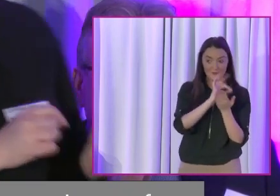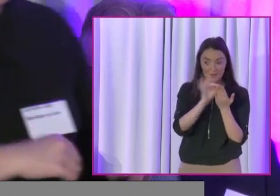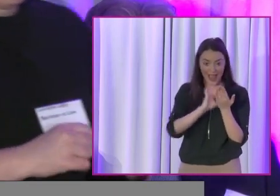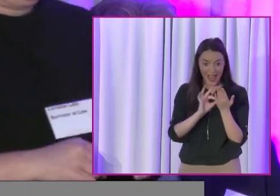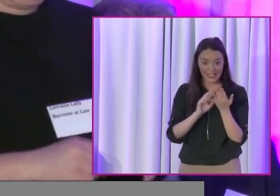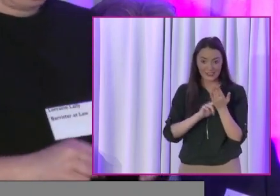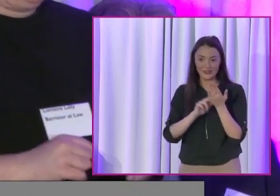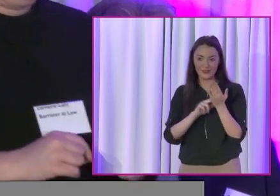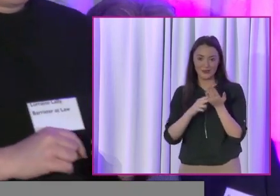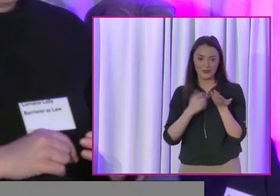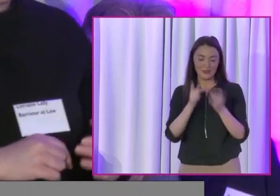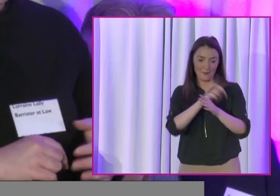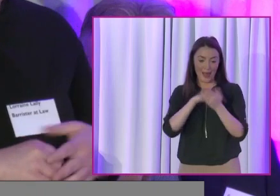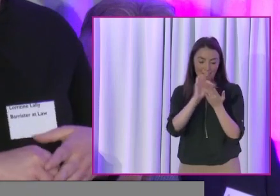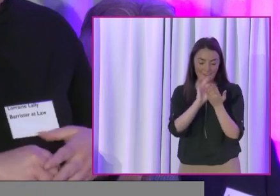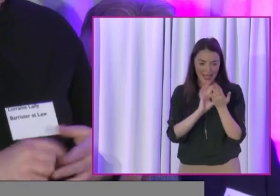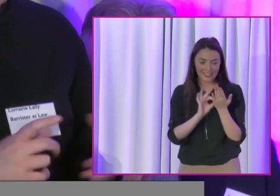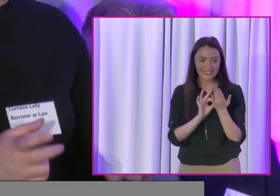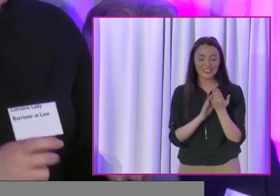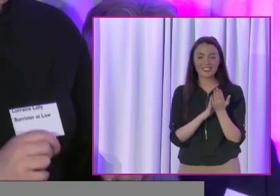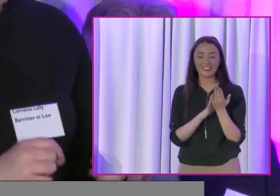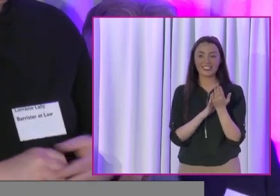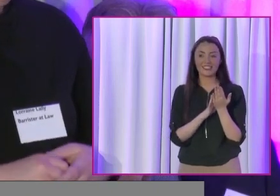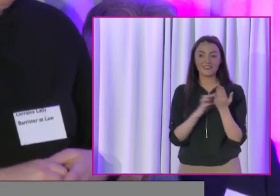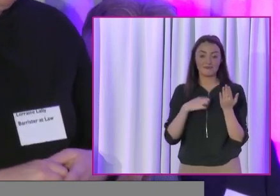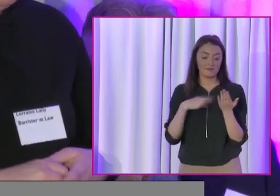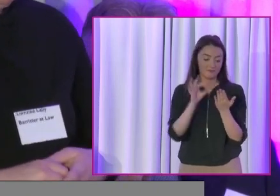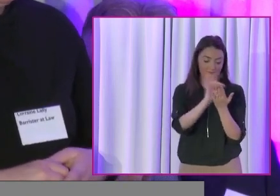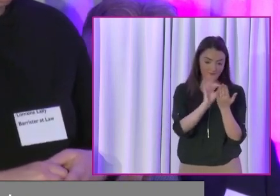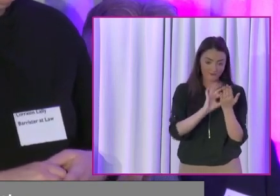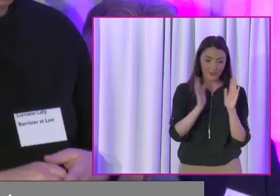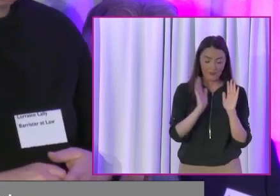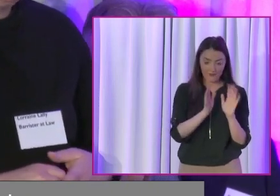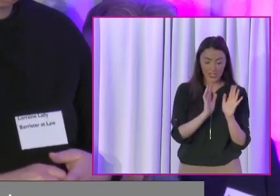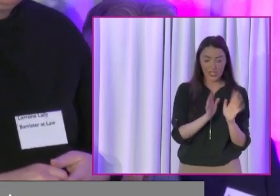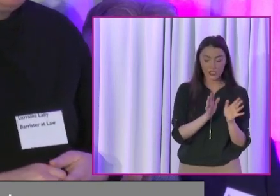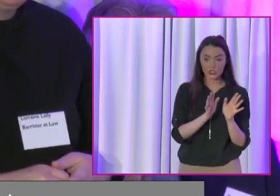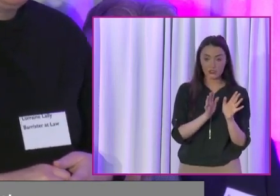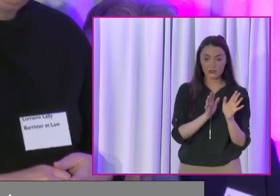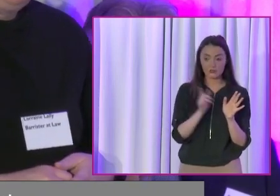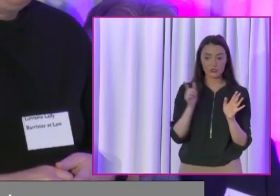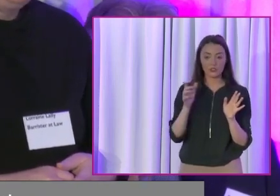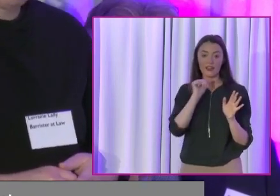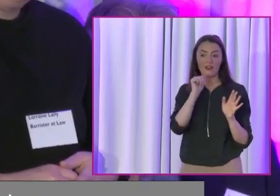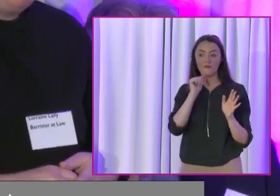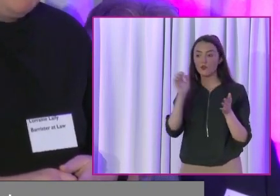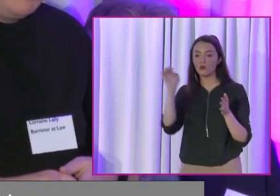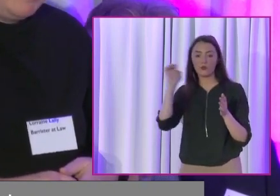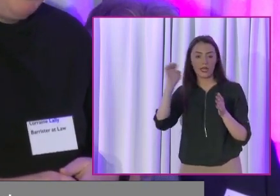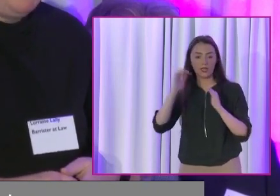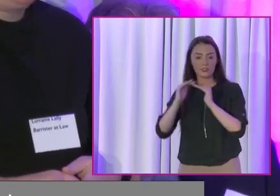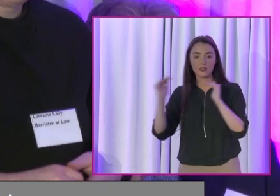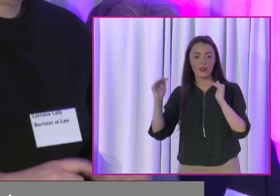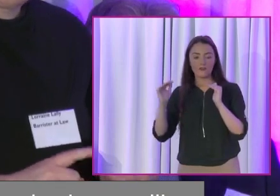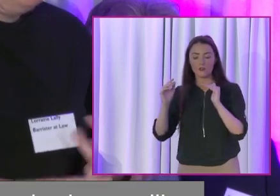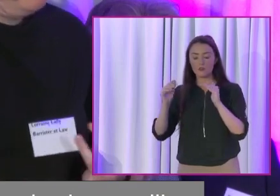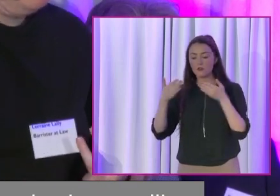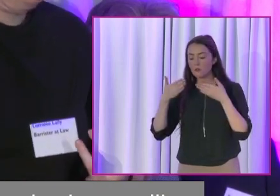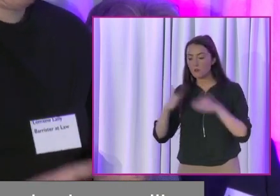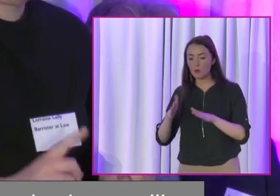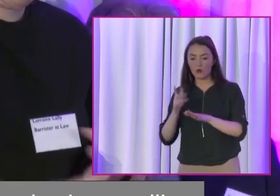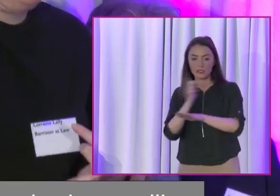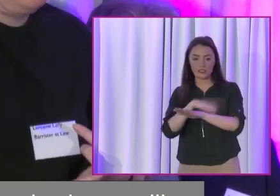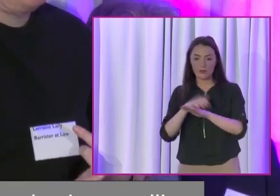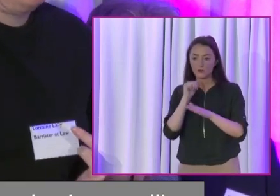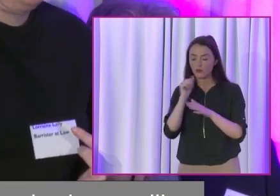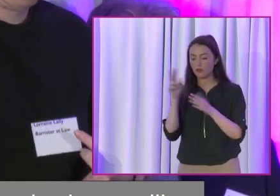used these black pens the nuns gave us, and I filled in the form with her because, again, she was illiterate. She'd been born disabled, she didn't know